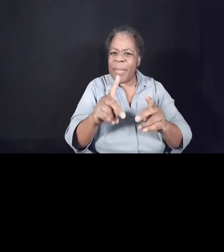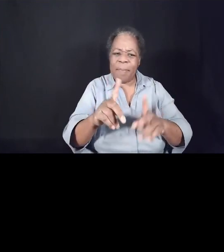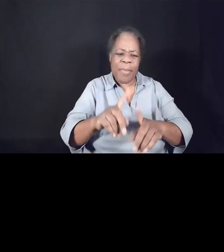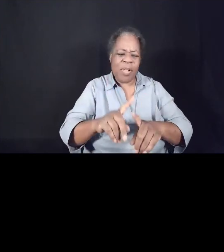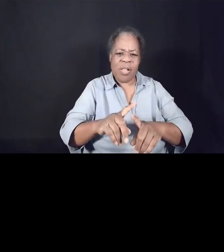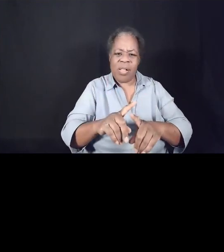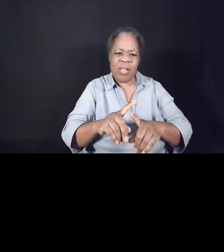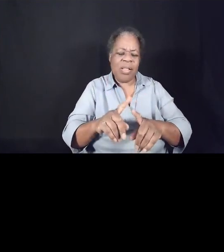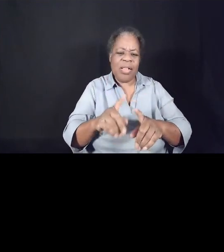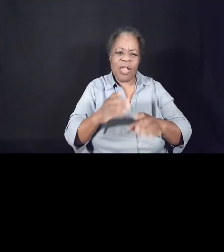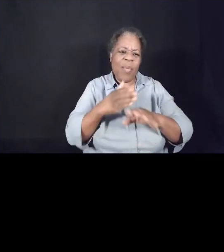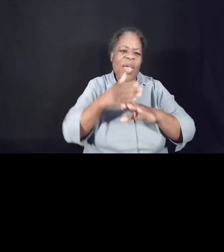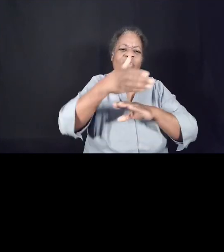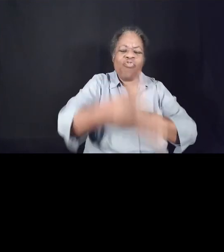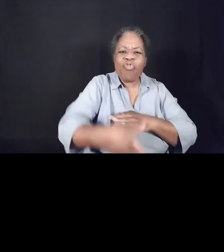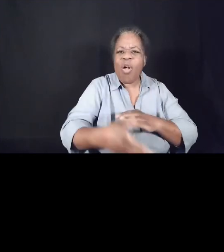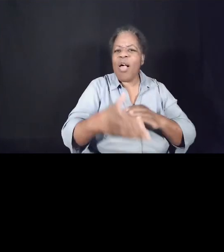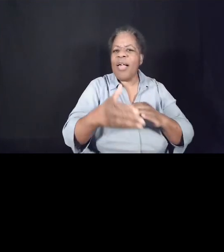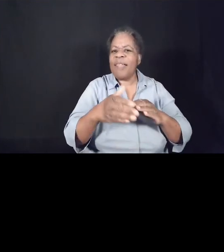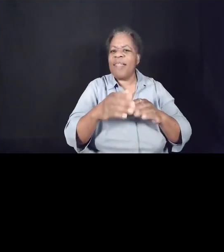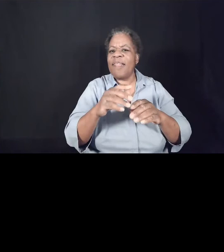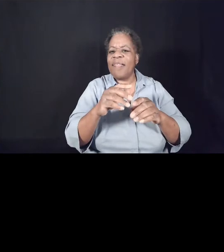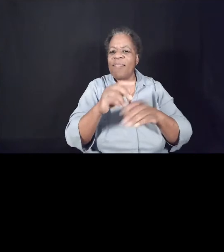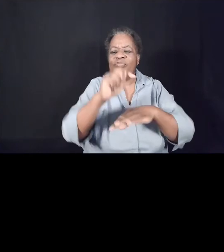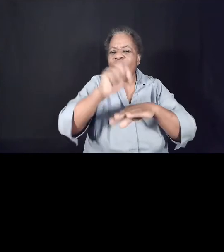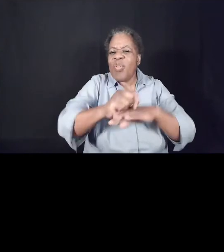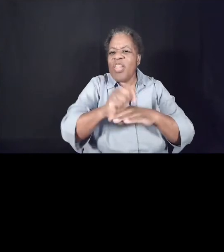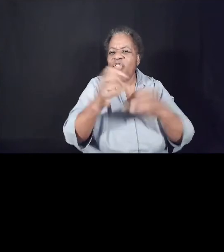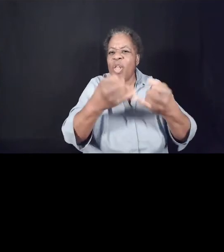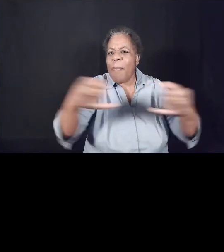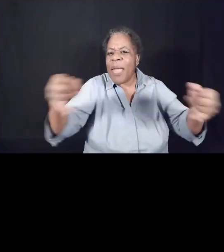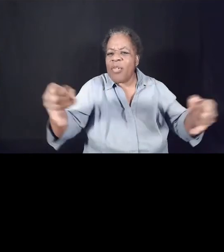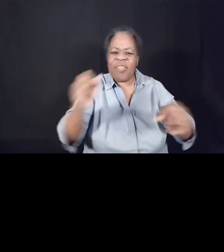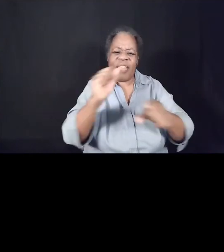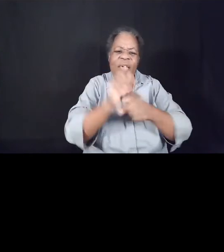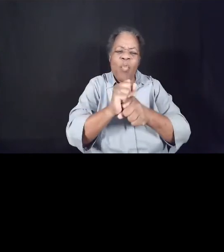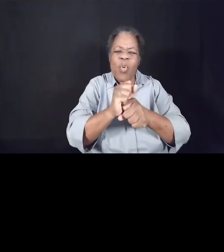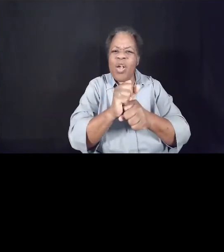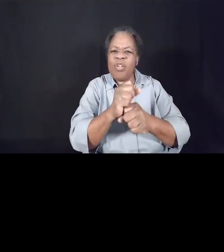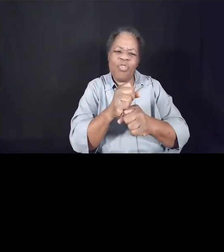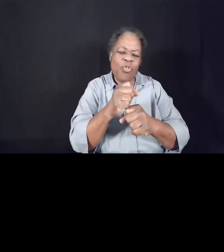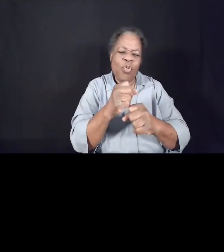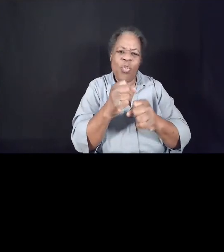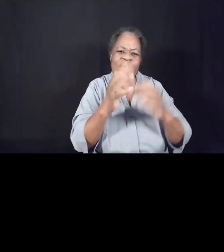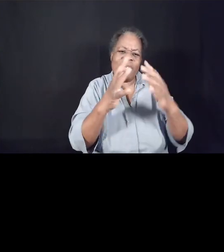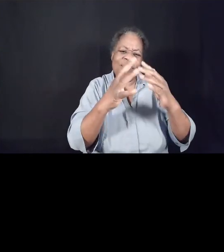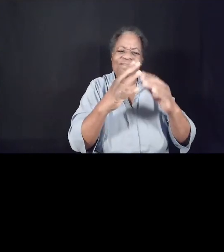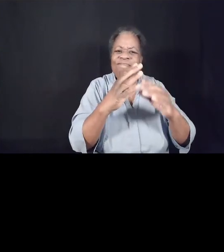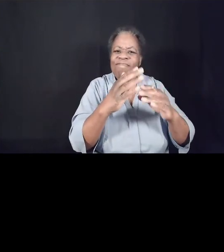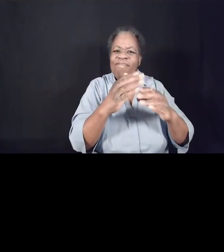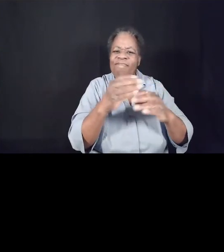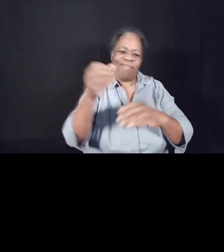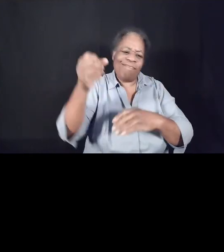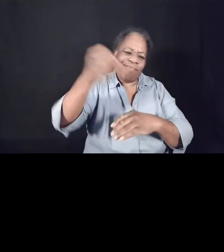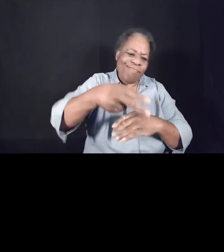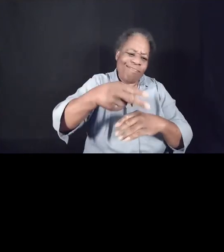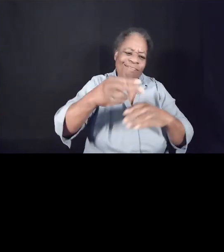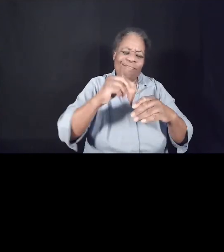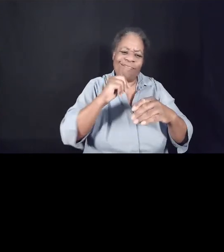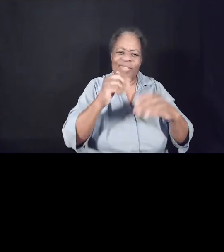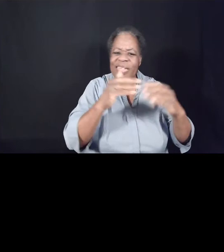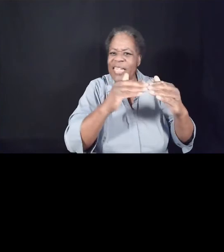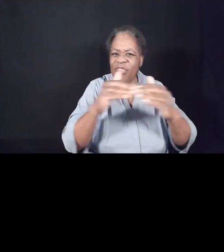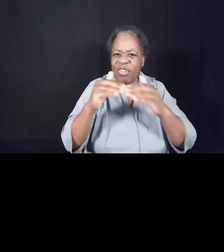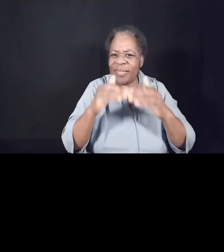worked together to fight injustice. And can you share some examples where you've seen some of this happen and what do you think that means